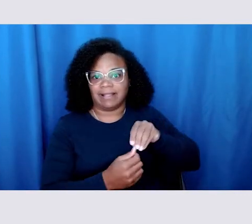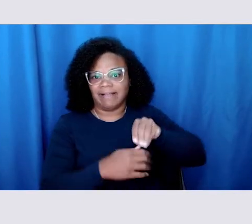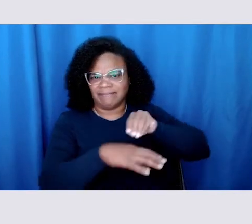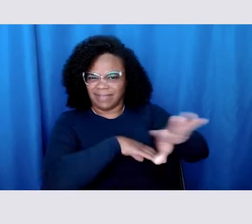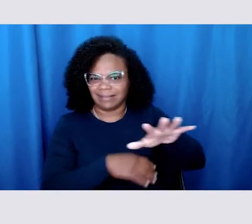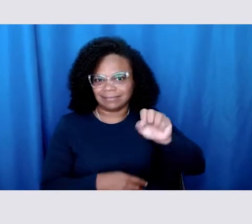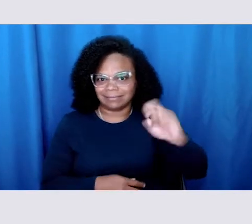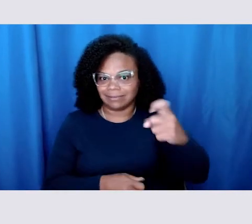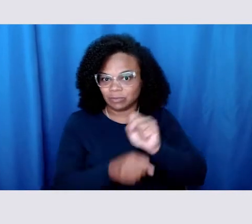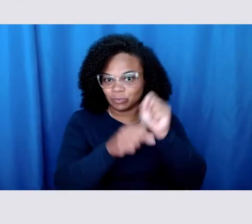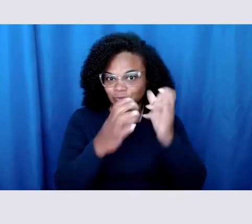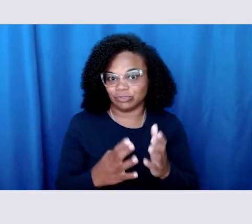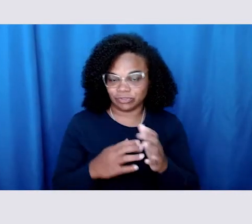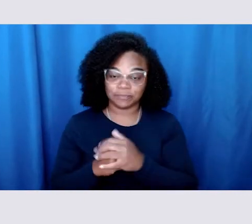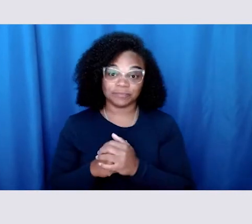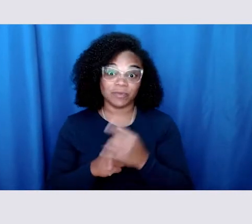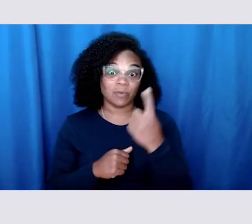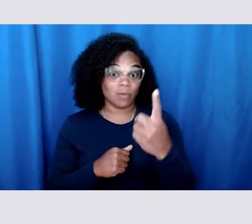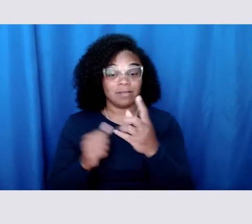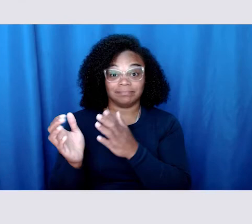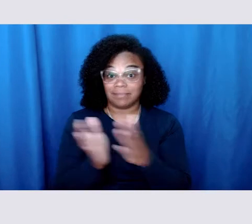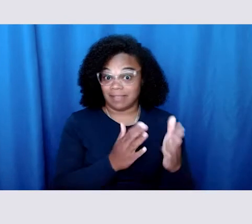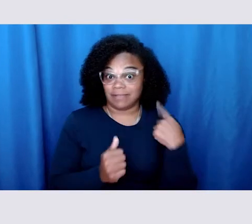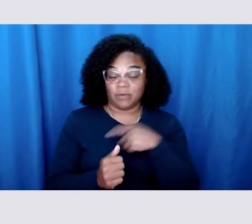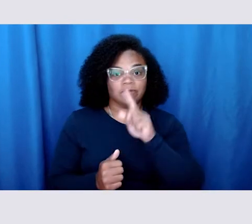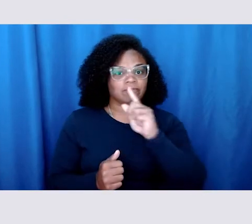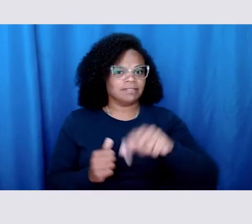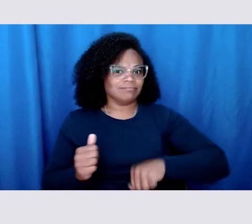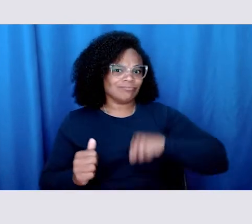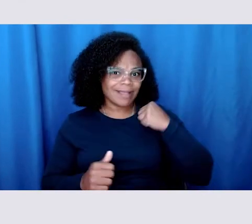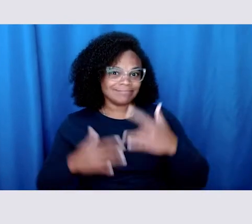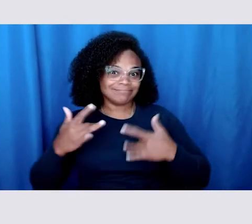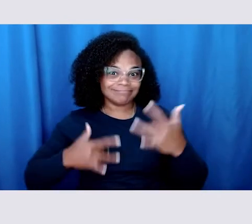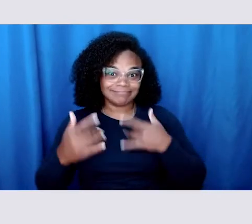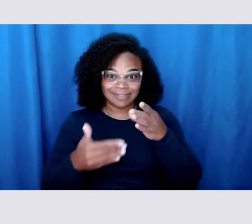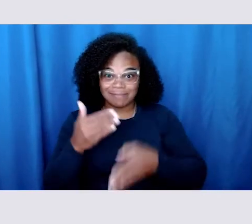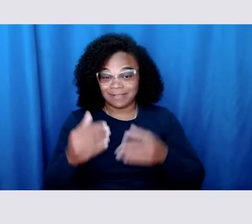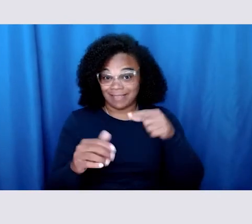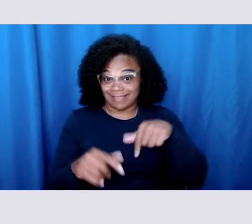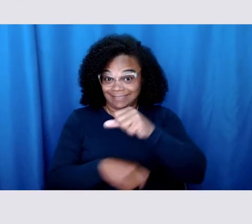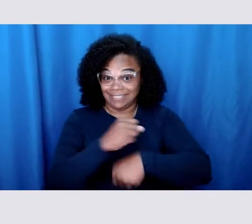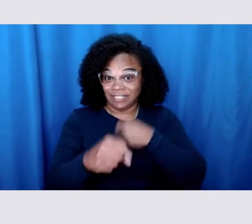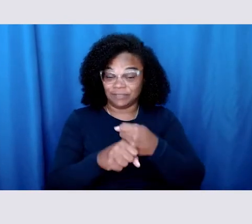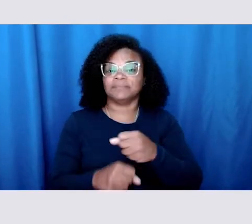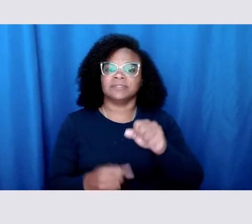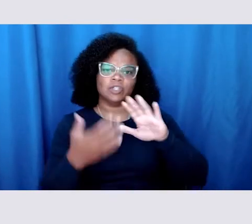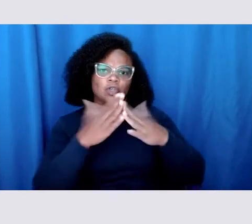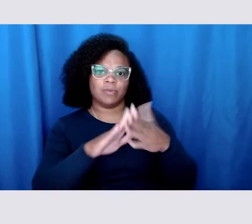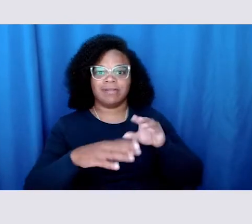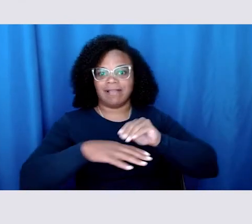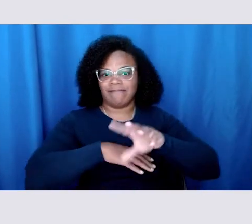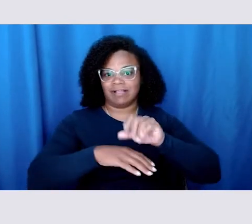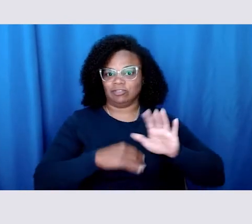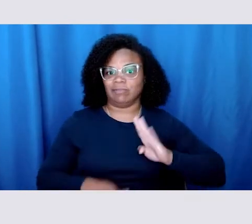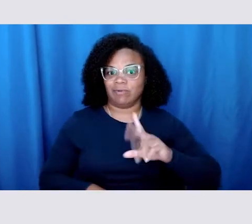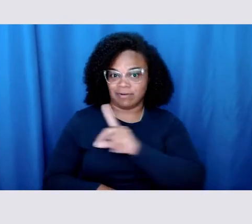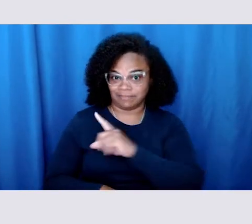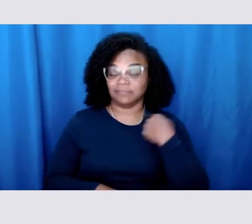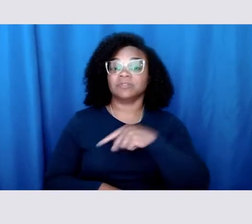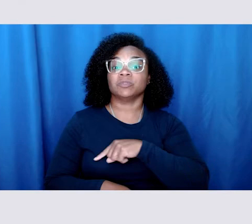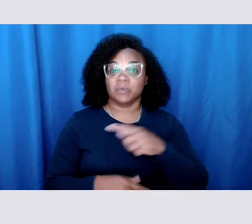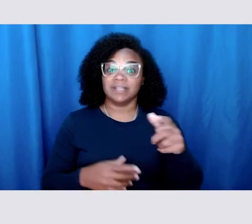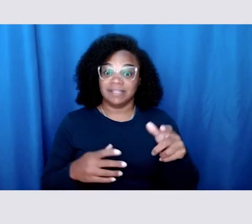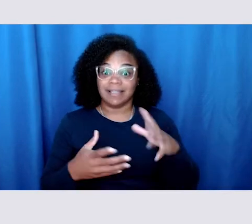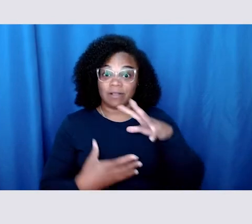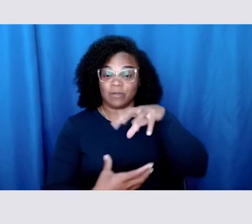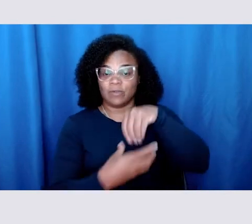one of our initiatives that we are super proud that we completed this year is the Community Advisory Board. So we put together a Community Advisory Board of CAM